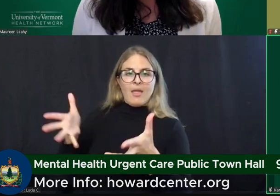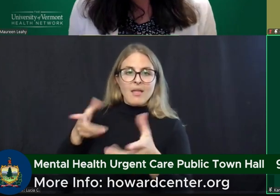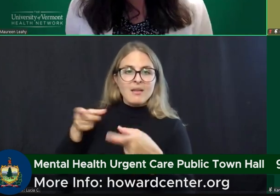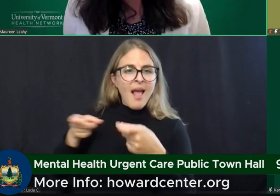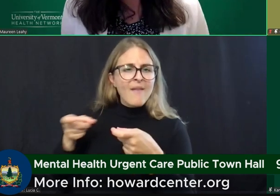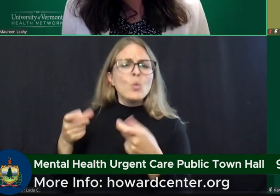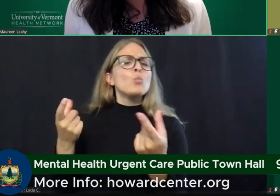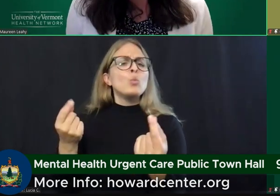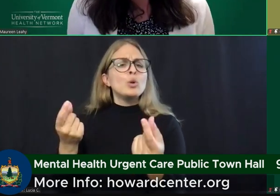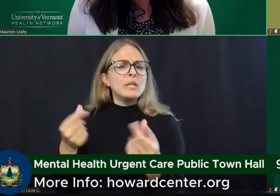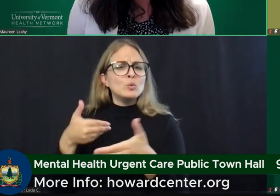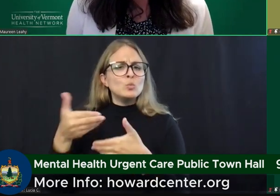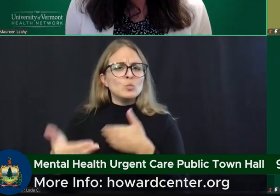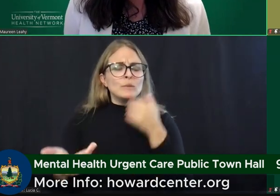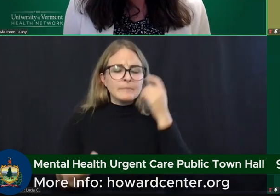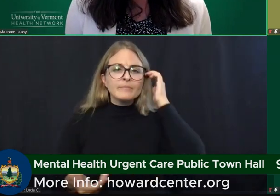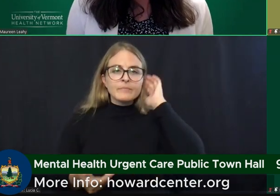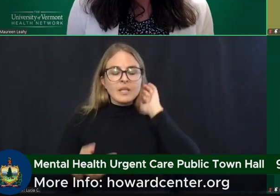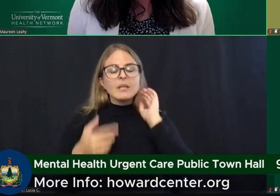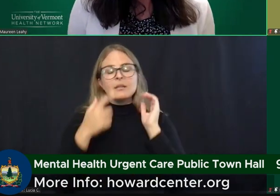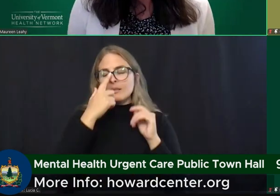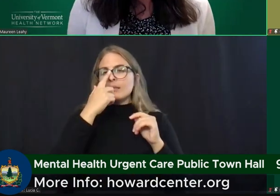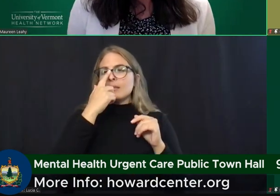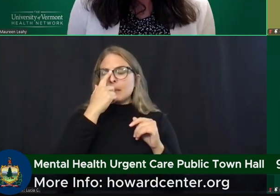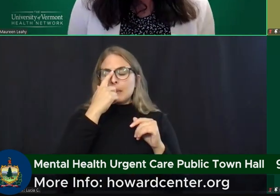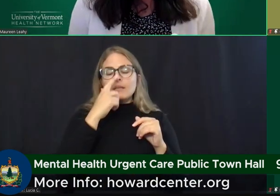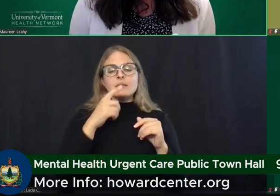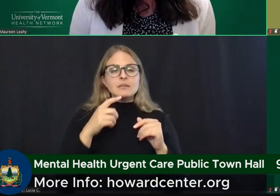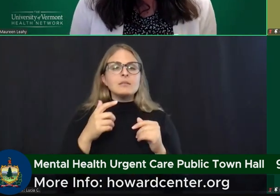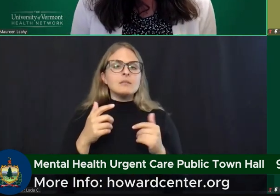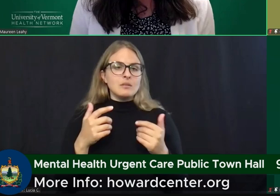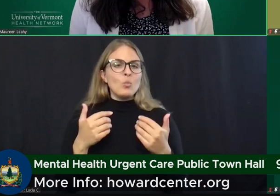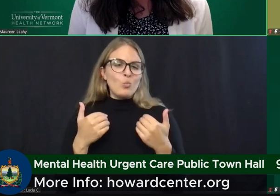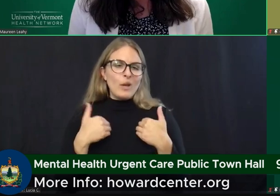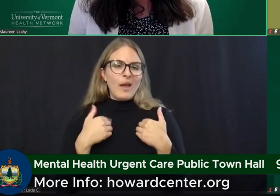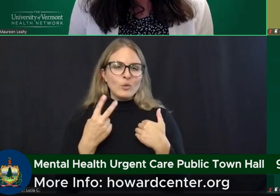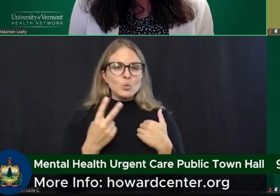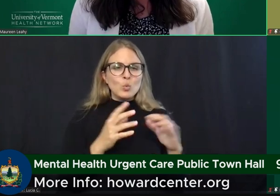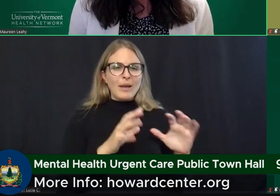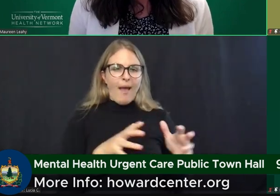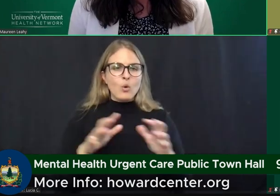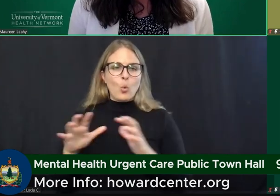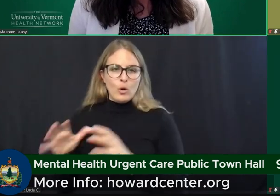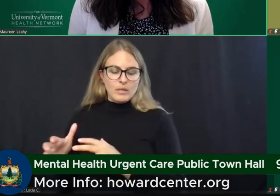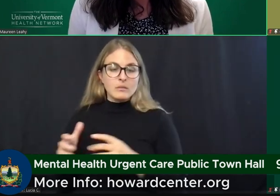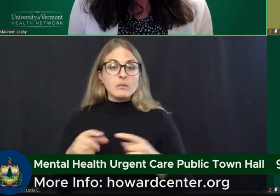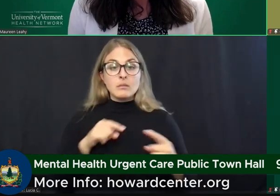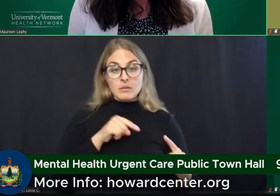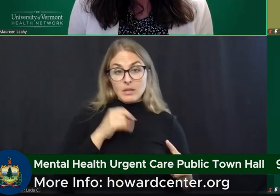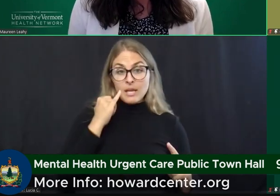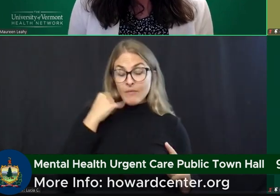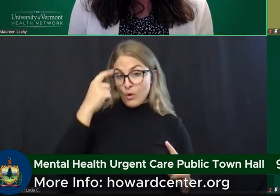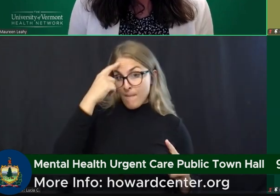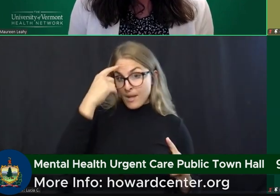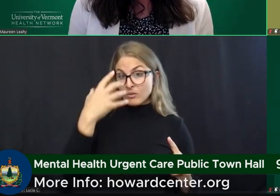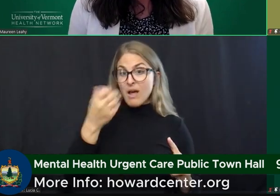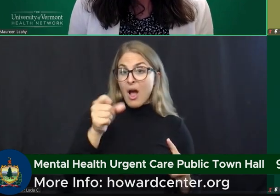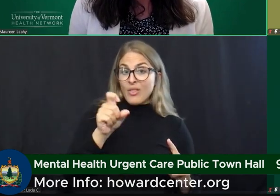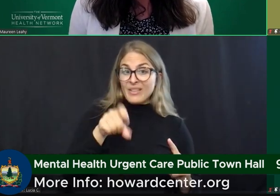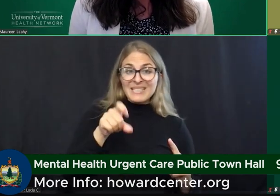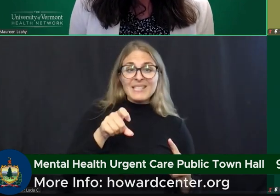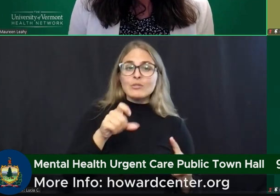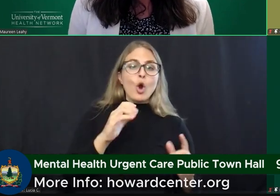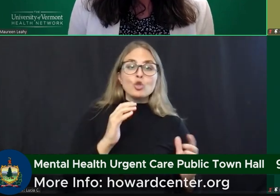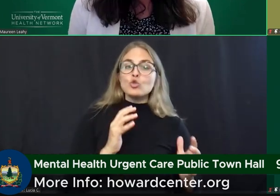So we have broken that down into two sort of categories. One is if their mental health needs exceed the need of the